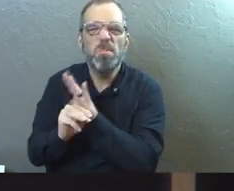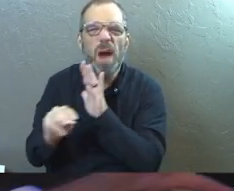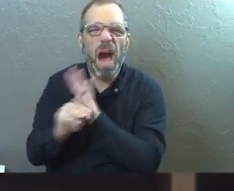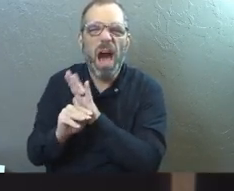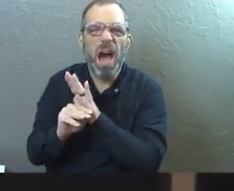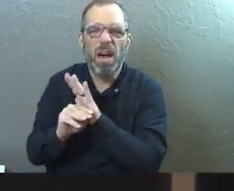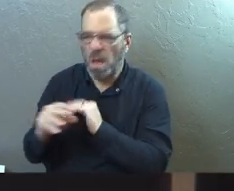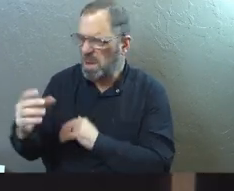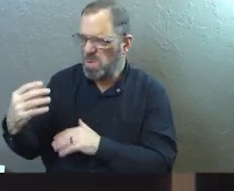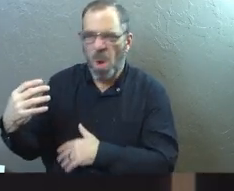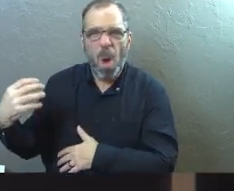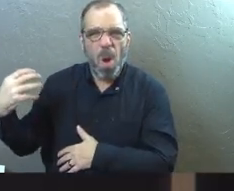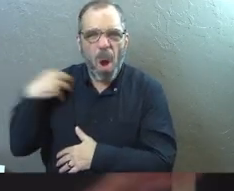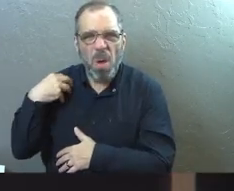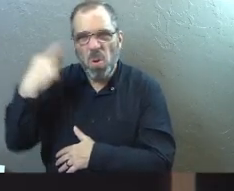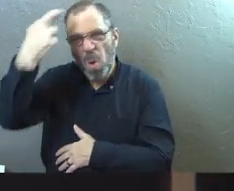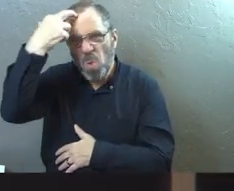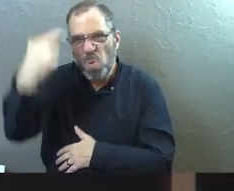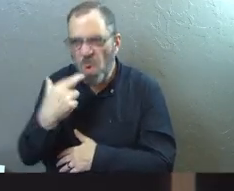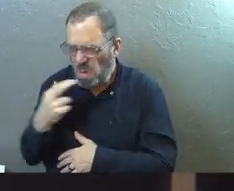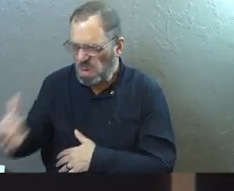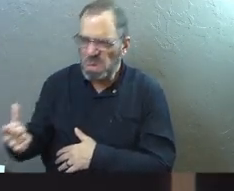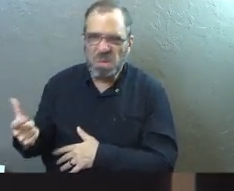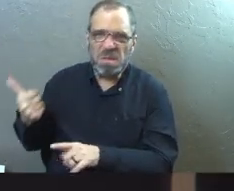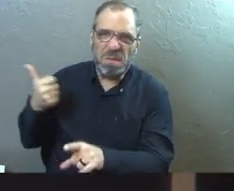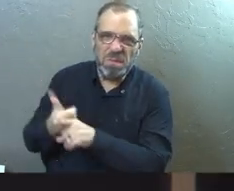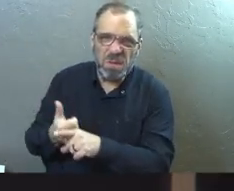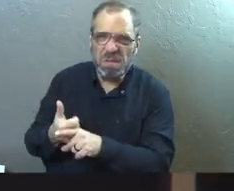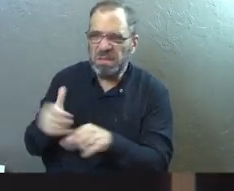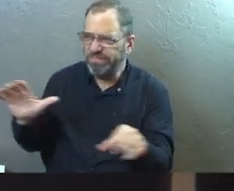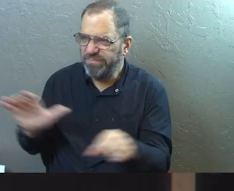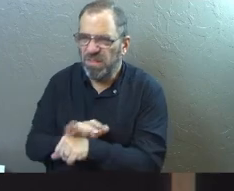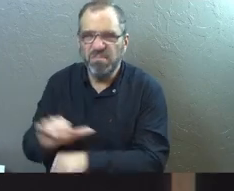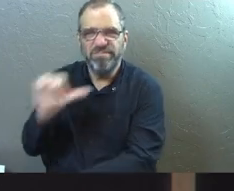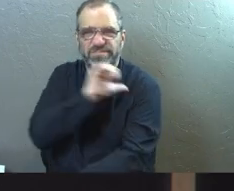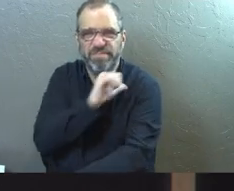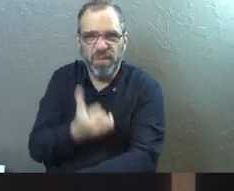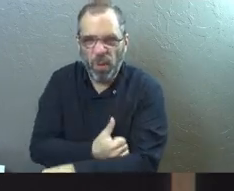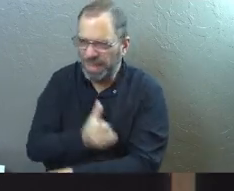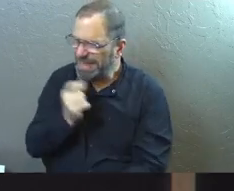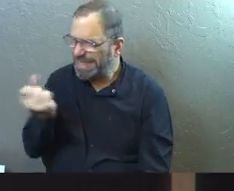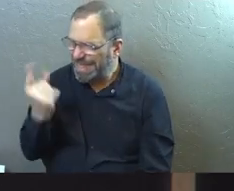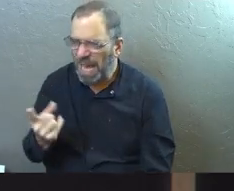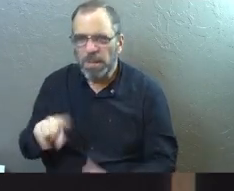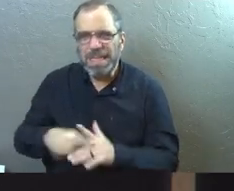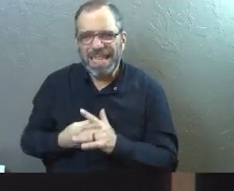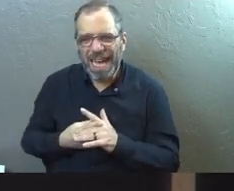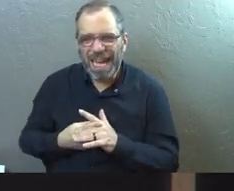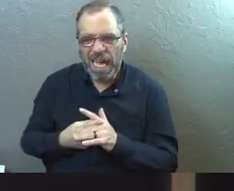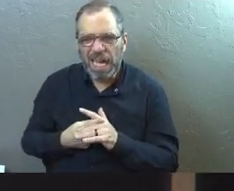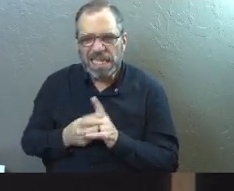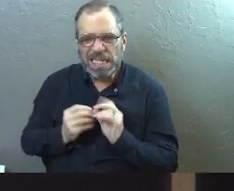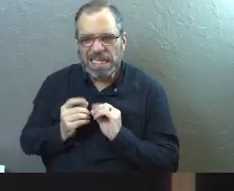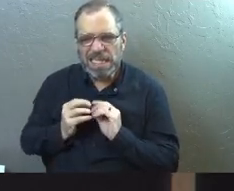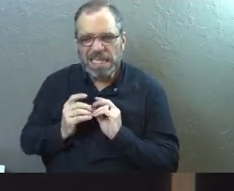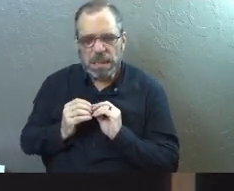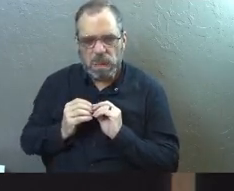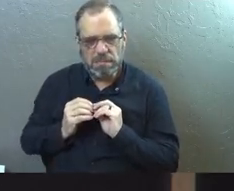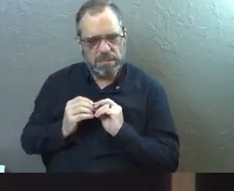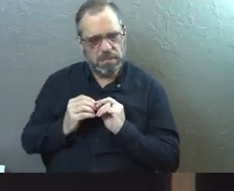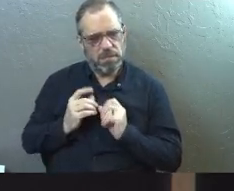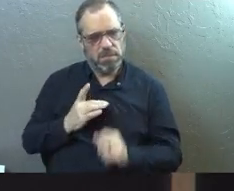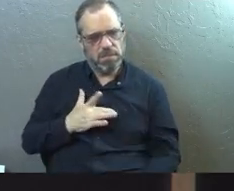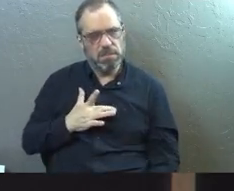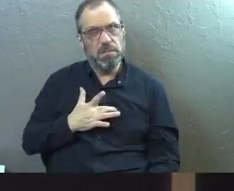Again, Roman officer, a guy who's probably had his own ways back in the day. He doesn't fully understand how this all works, but he's starting to feel this draw, right?